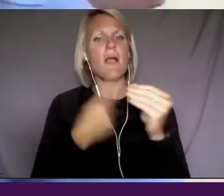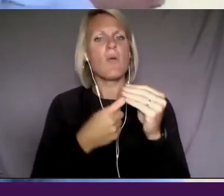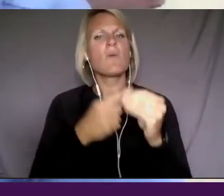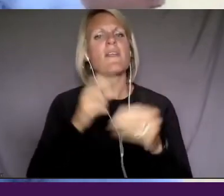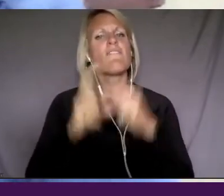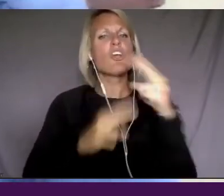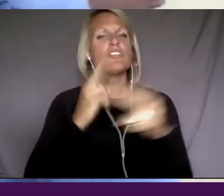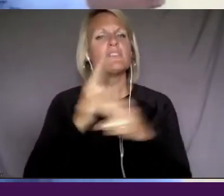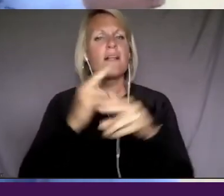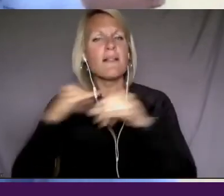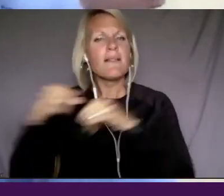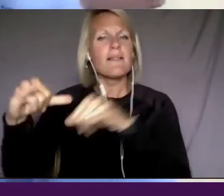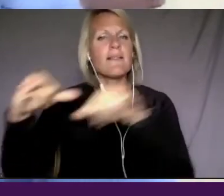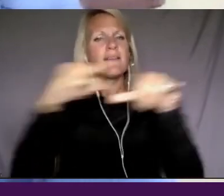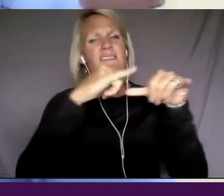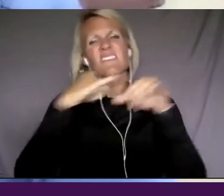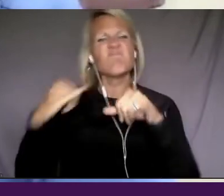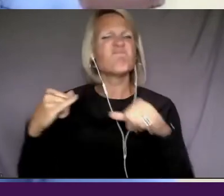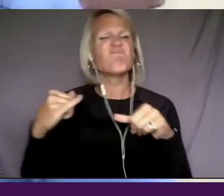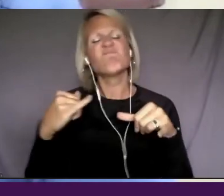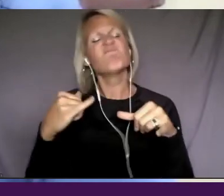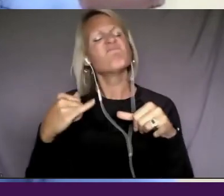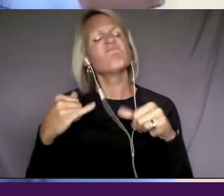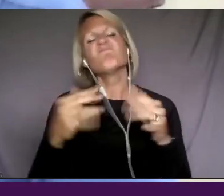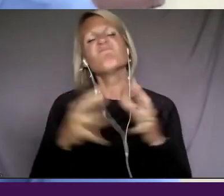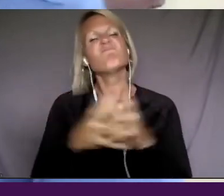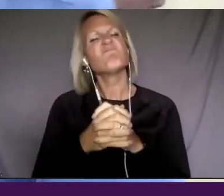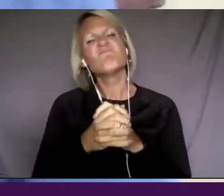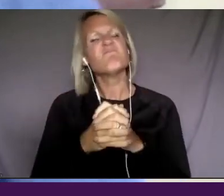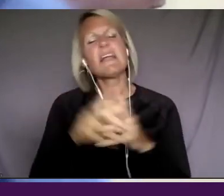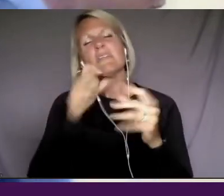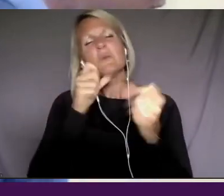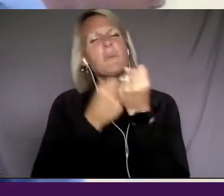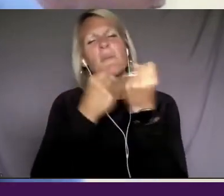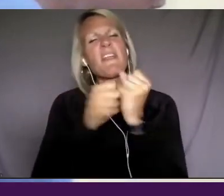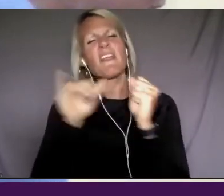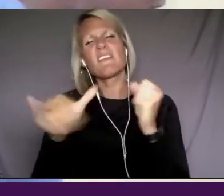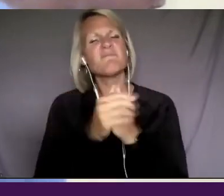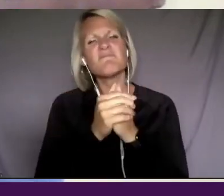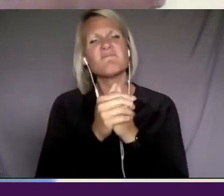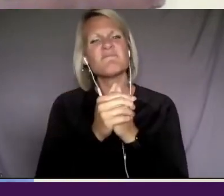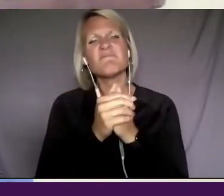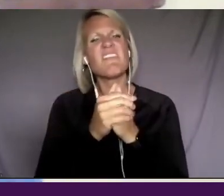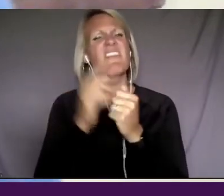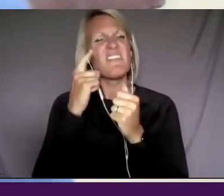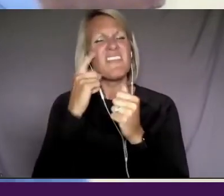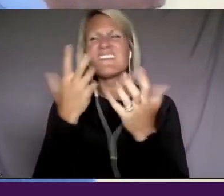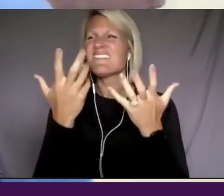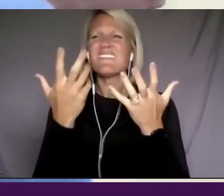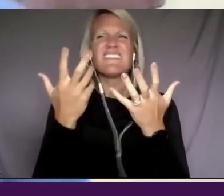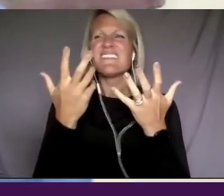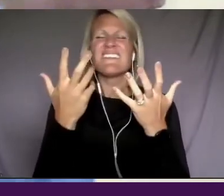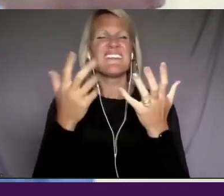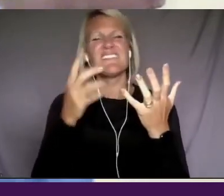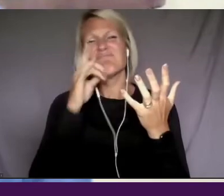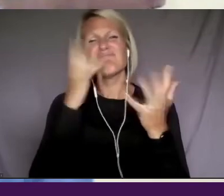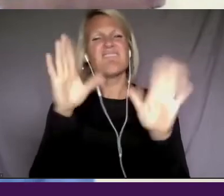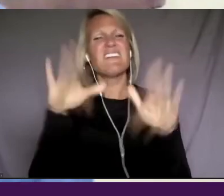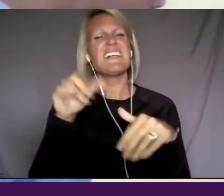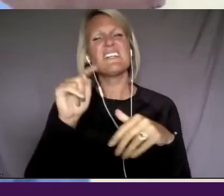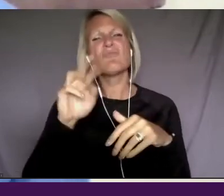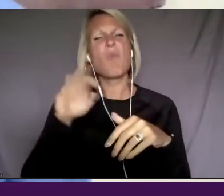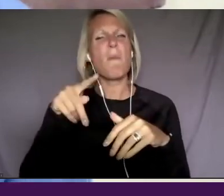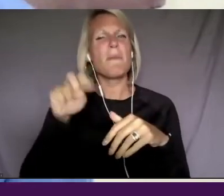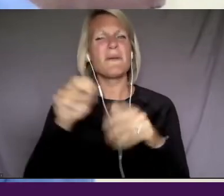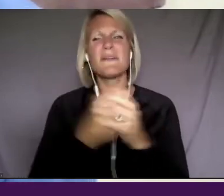about universality. Uh, uh, I think it is a bit of a trope when we speak about that. And I think it's a Ralph Ellison